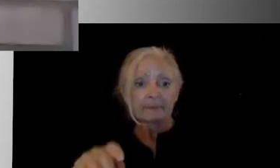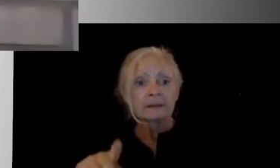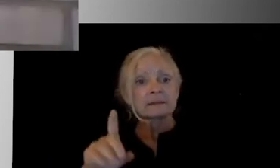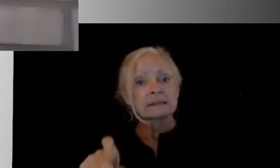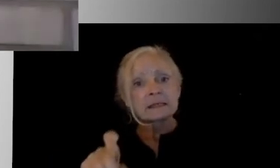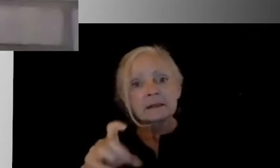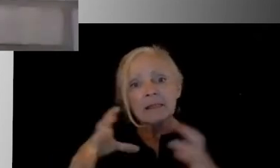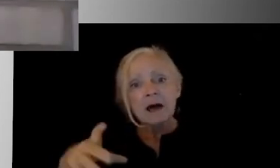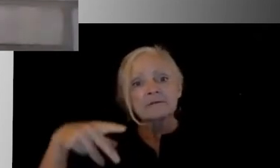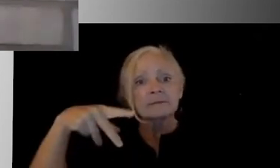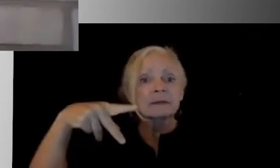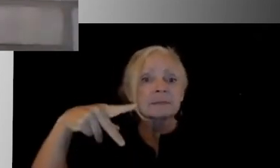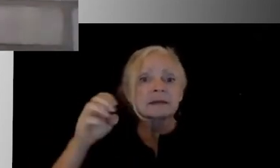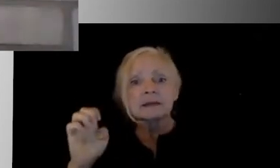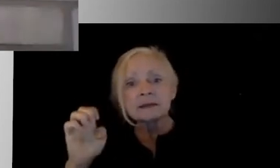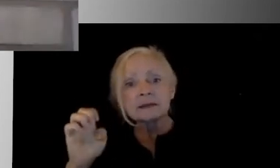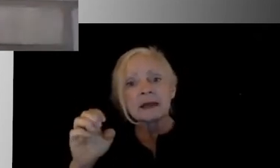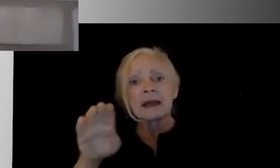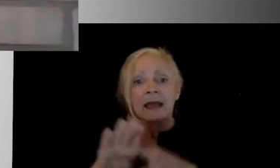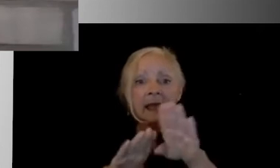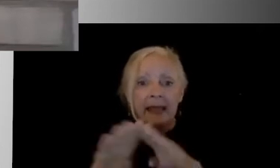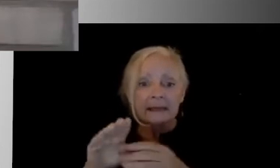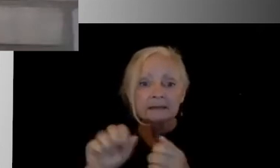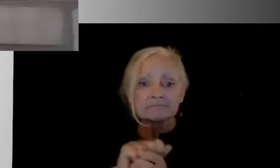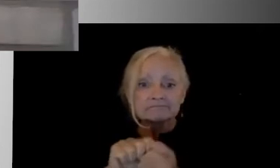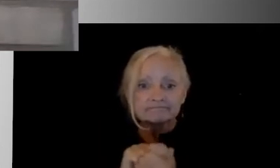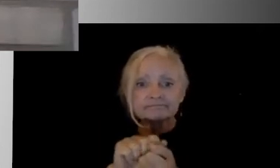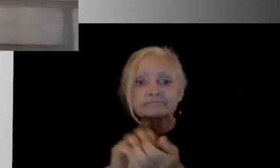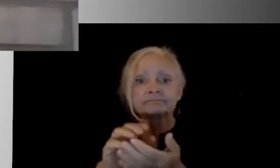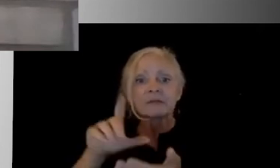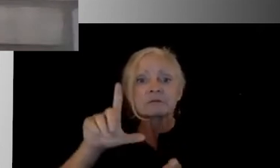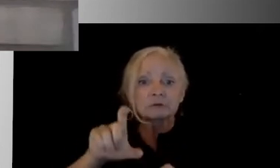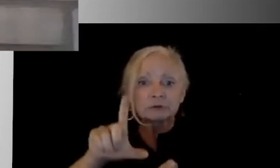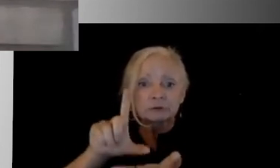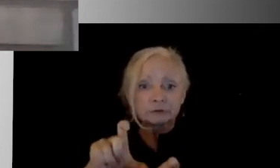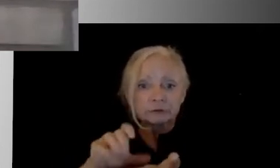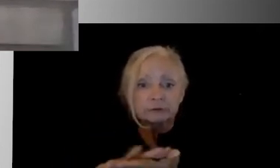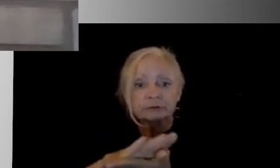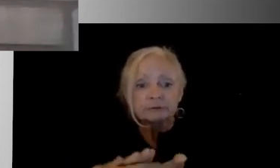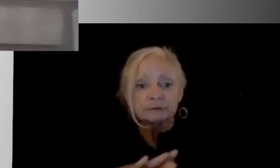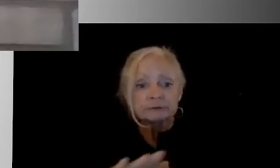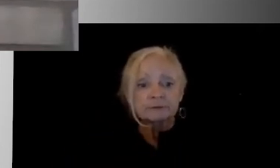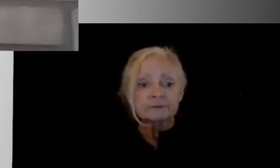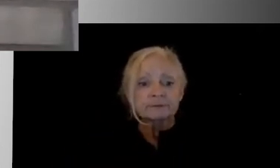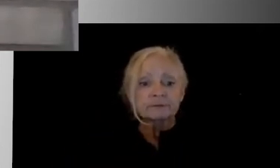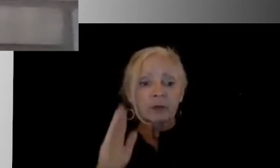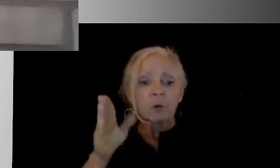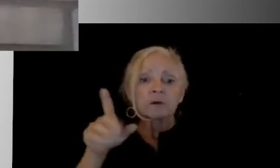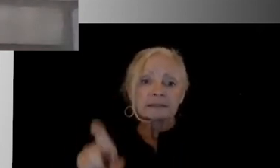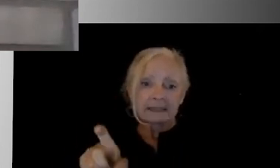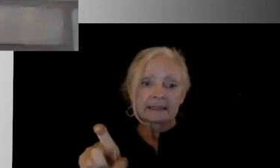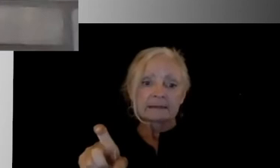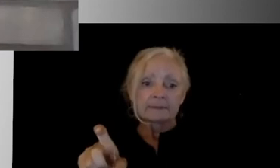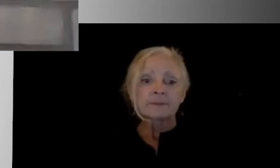We're going to need a lot of sanitizer. We're going to need staffing to be able to supervise students over a larger area of the